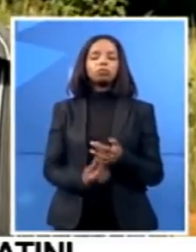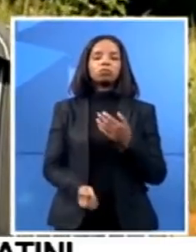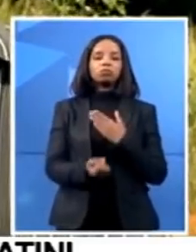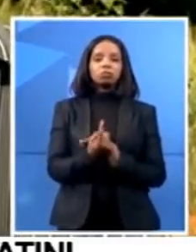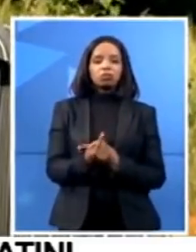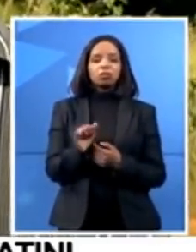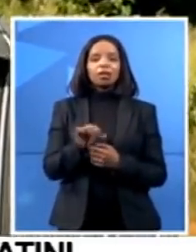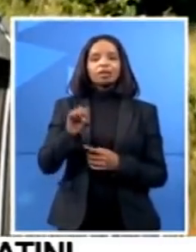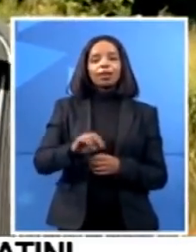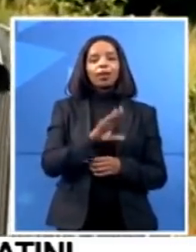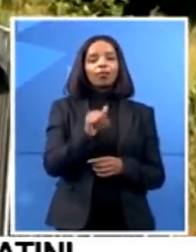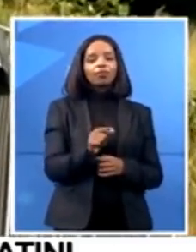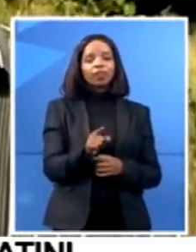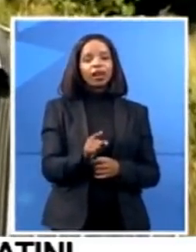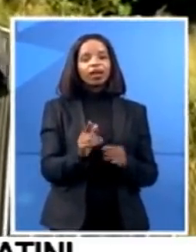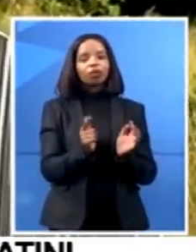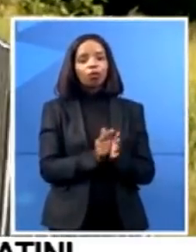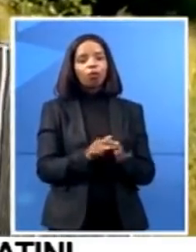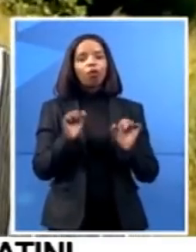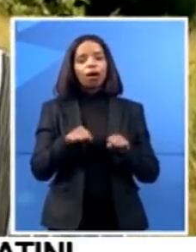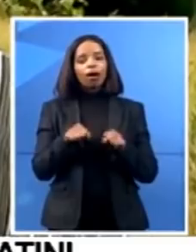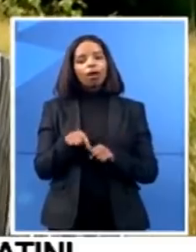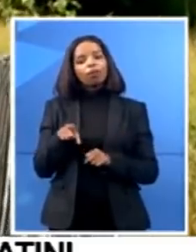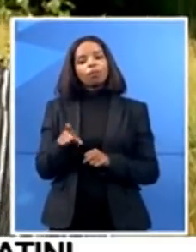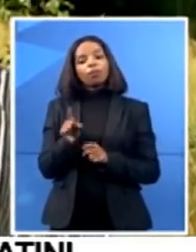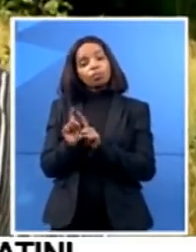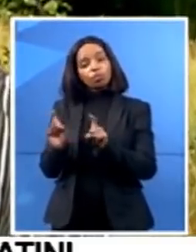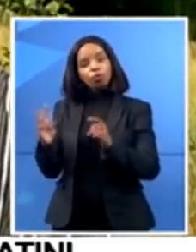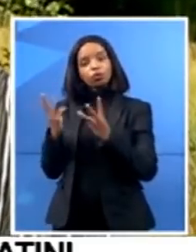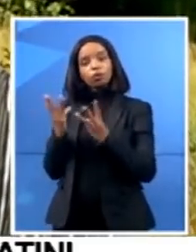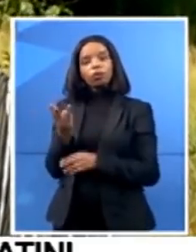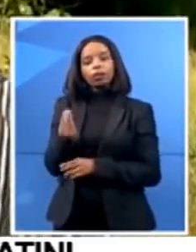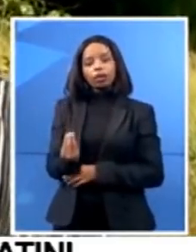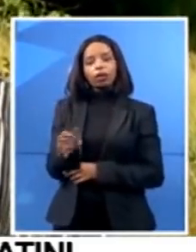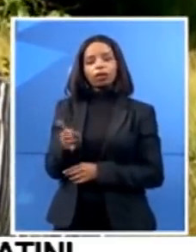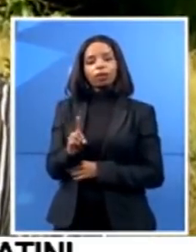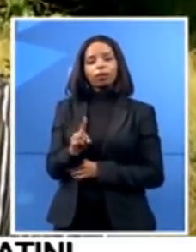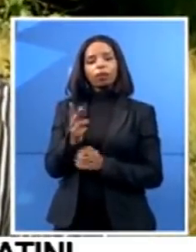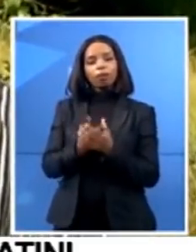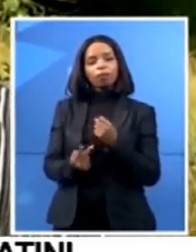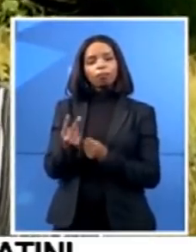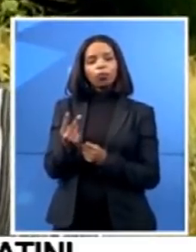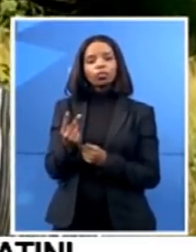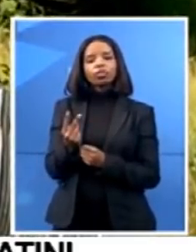And those people have got both citizenship of South Africa and